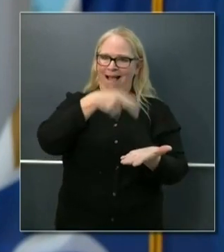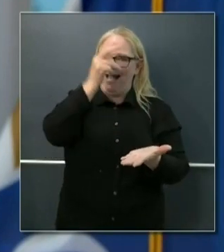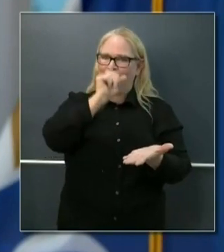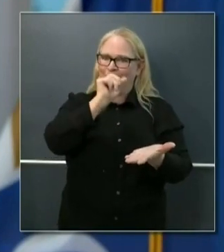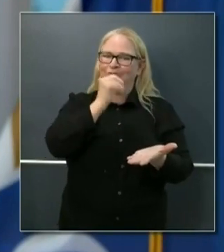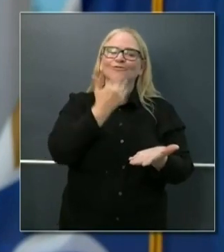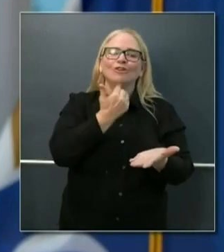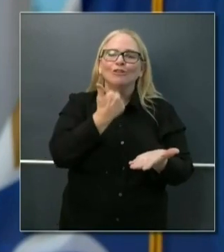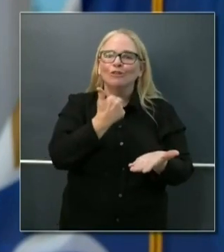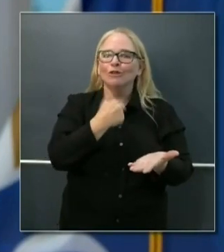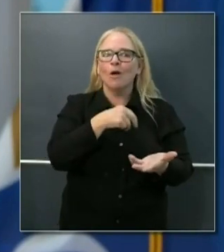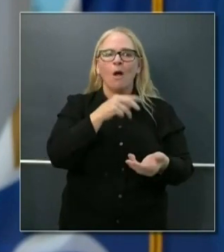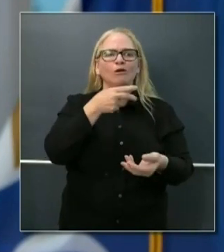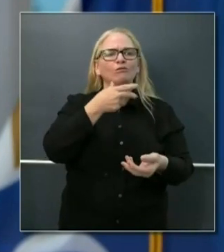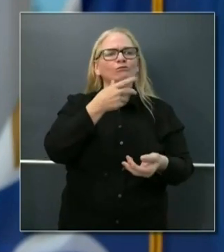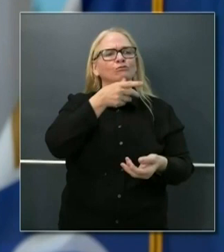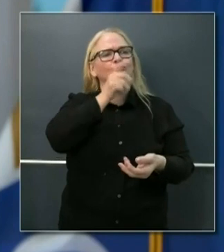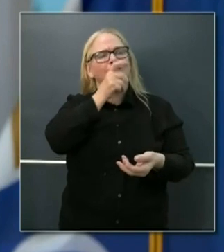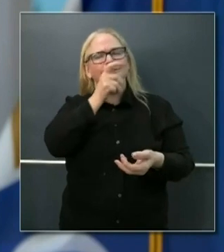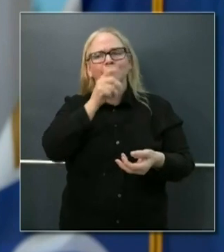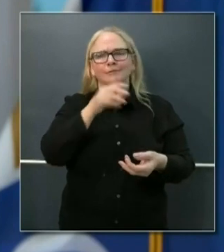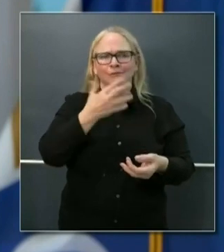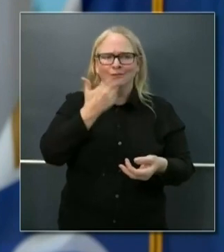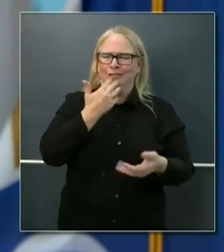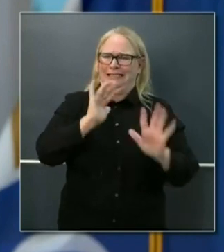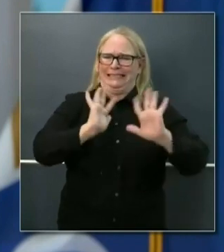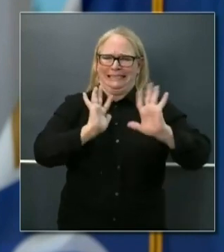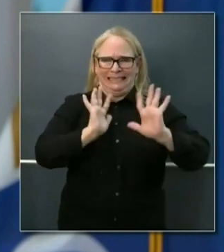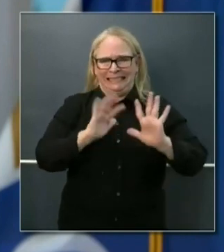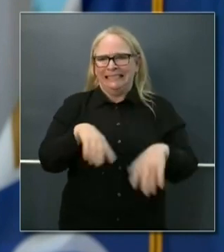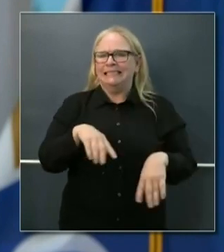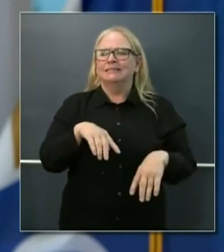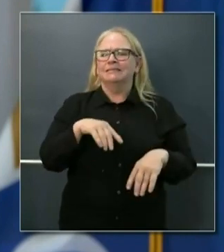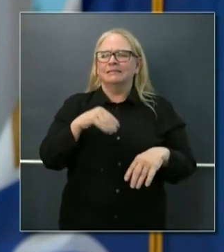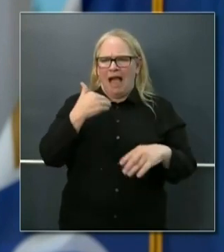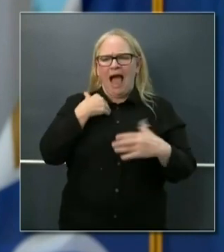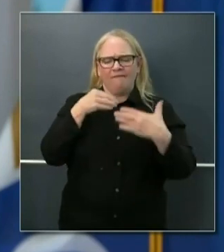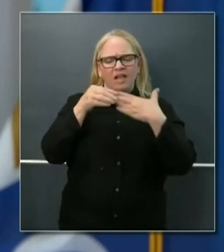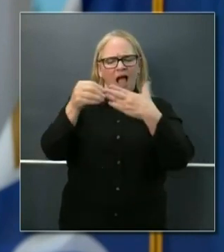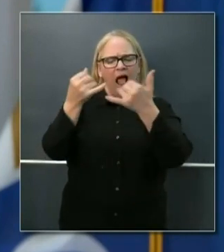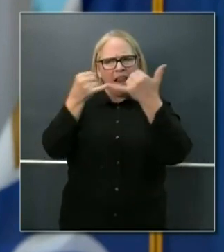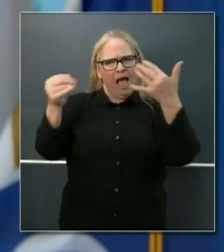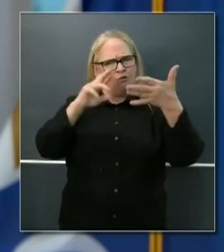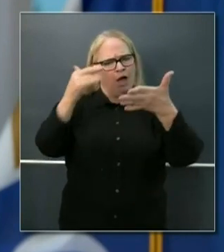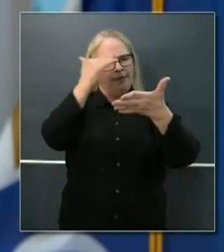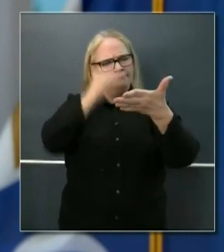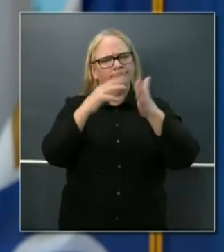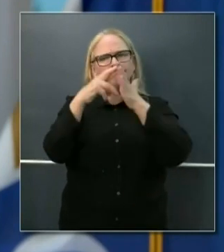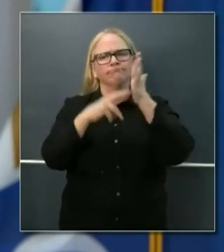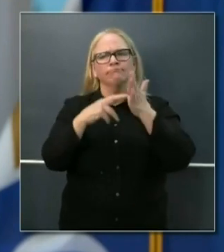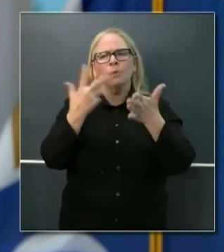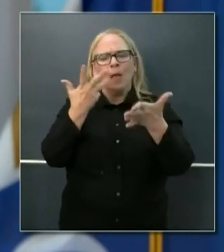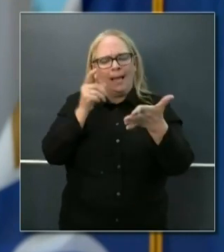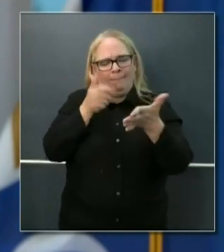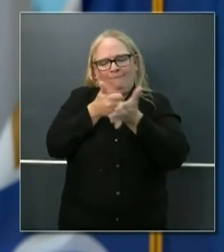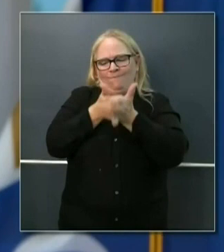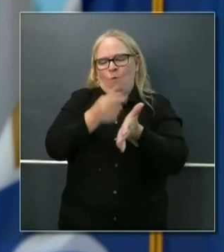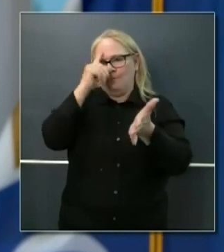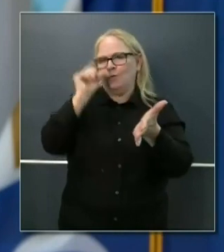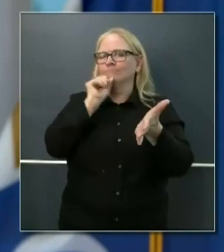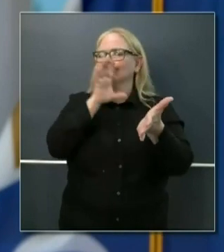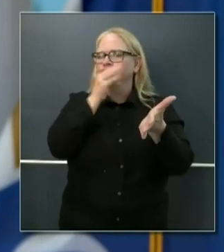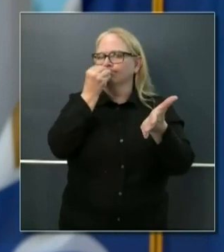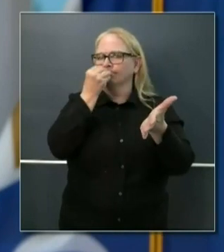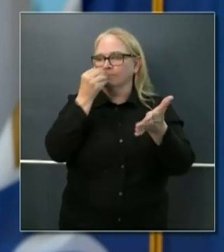or sugary drinks and the like. And so there's guidelines that we're putting out, and we're just very excited about this partnership.